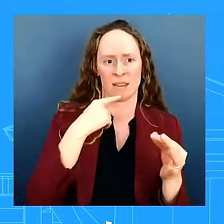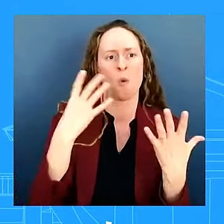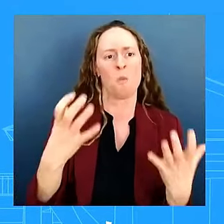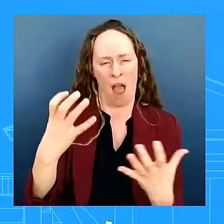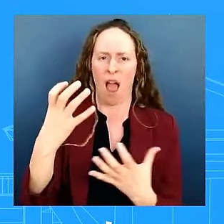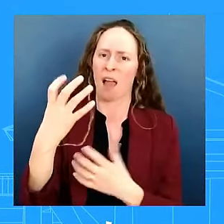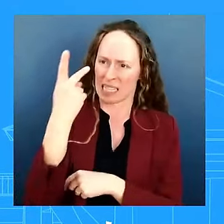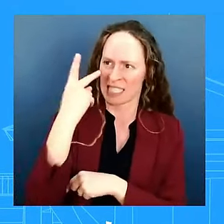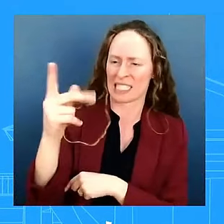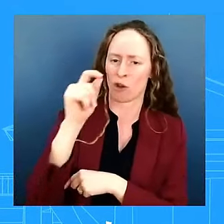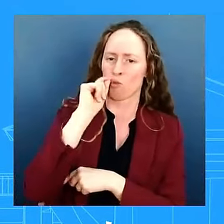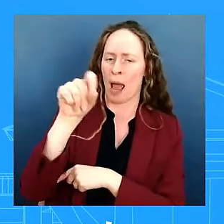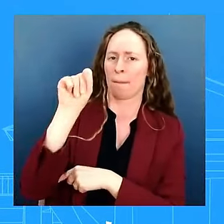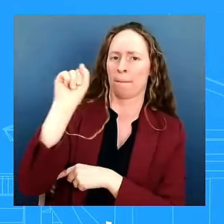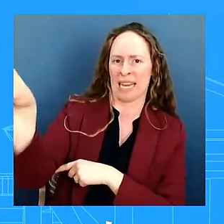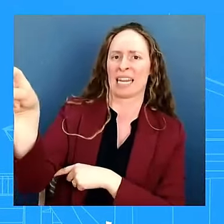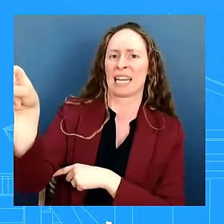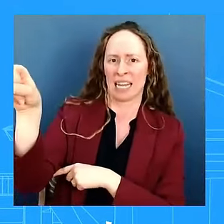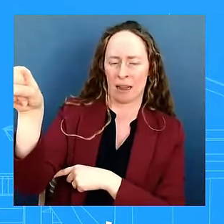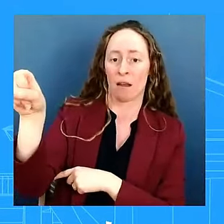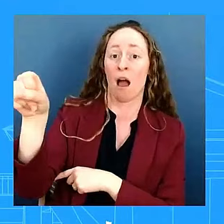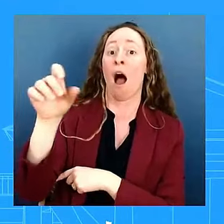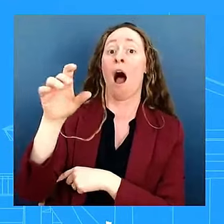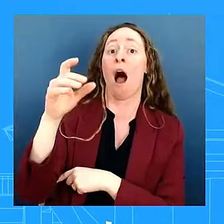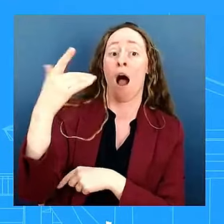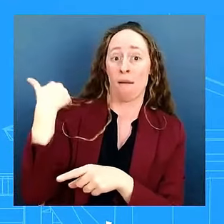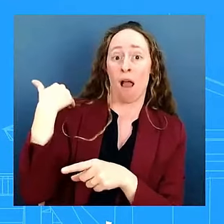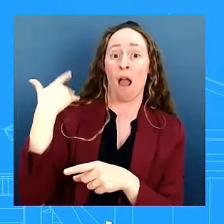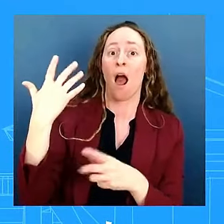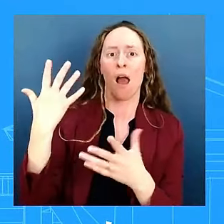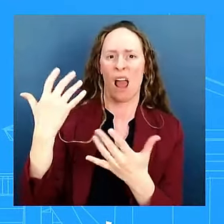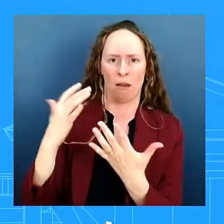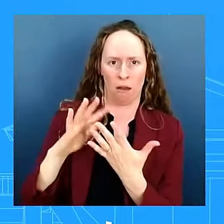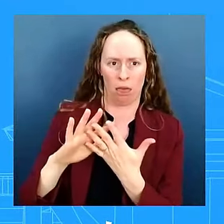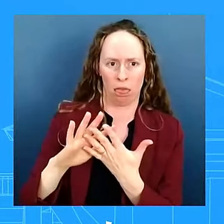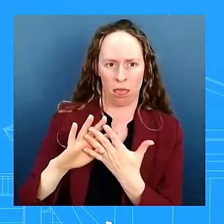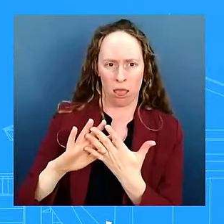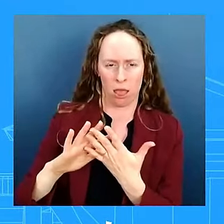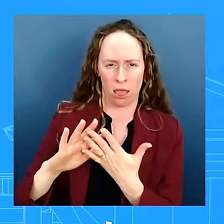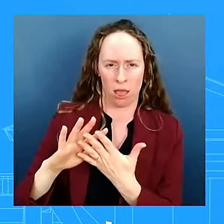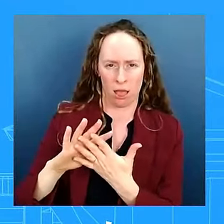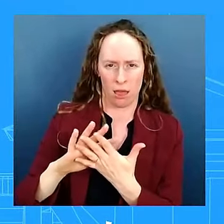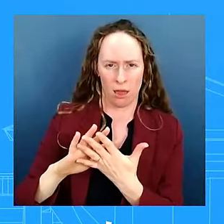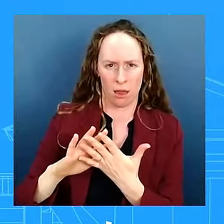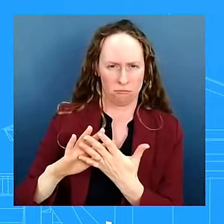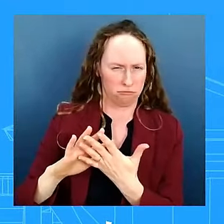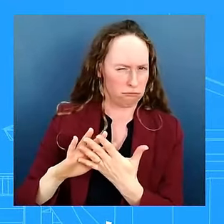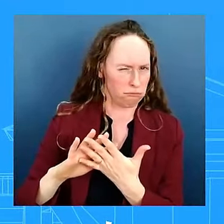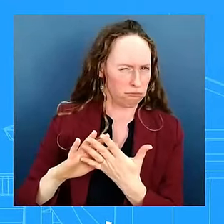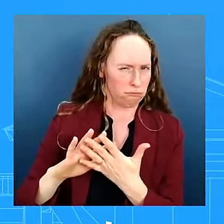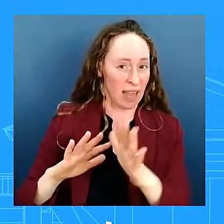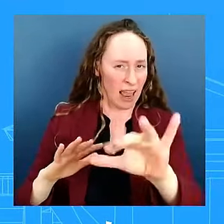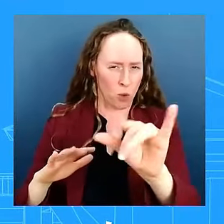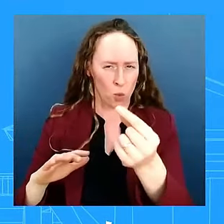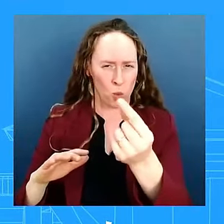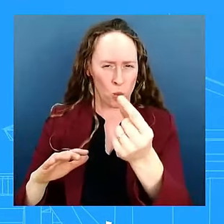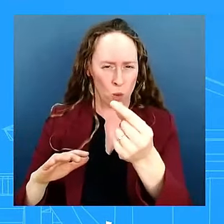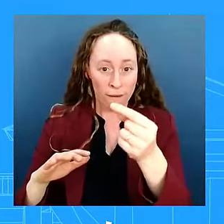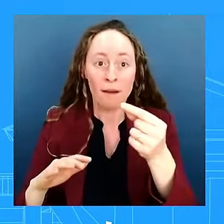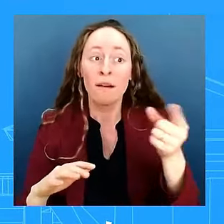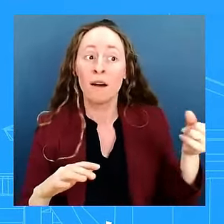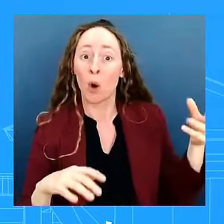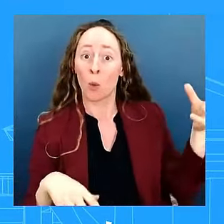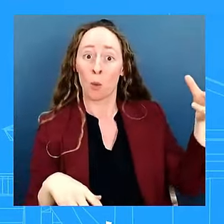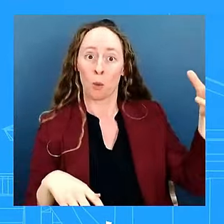allies about this what this could mean if he wins a change in u.s policy um has it impacted any of the white houses worked with counterparts in